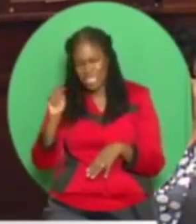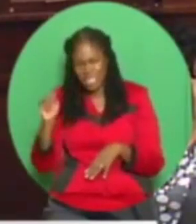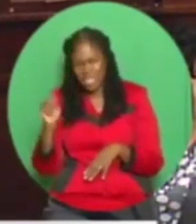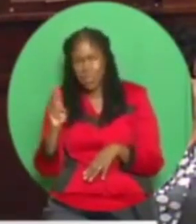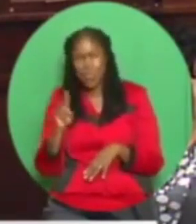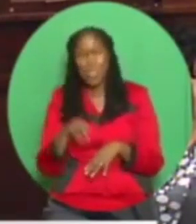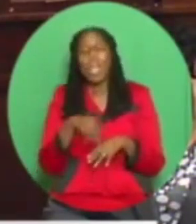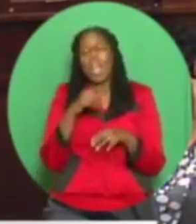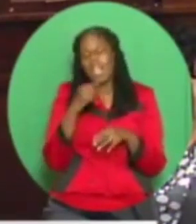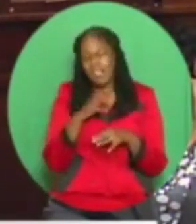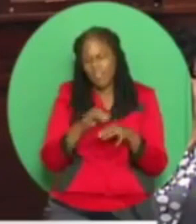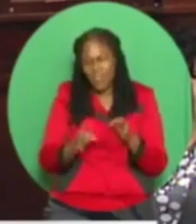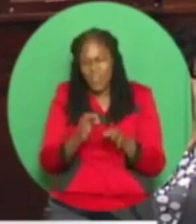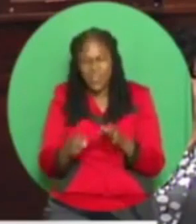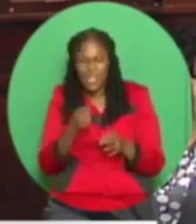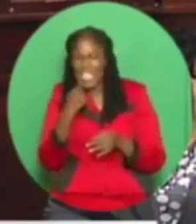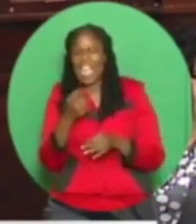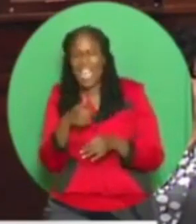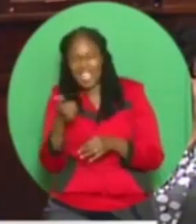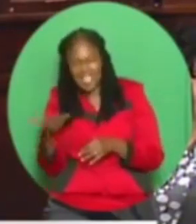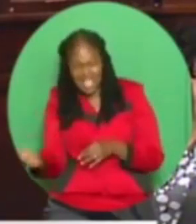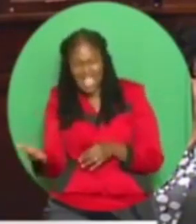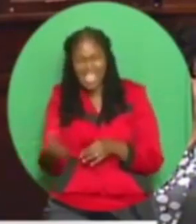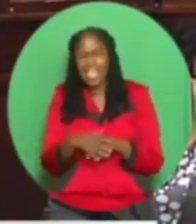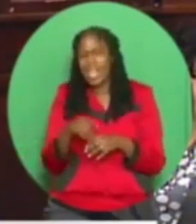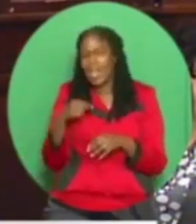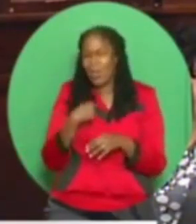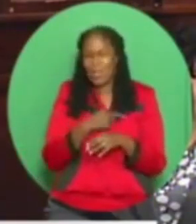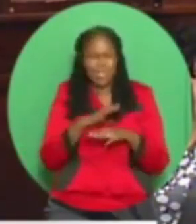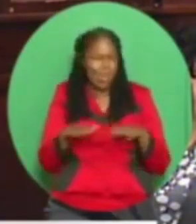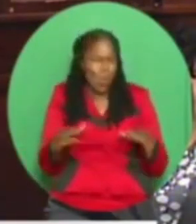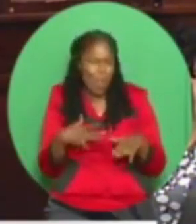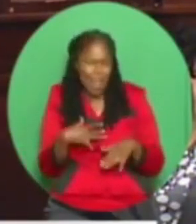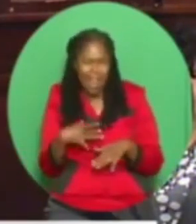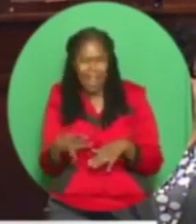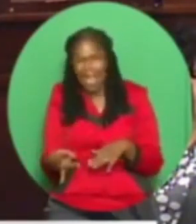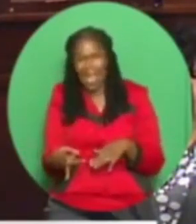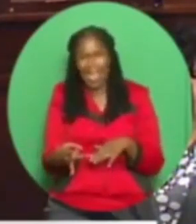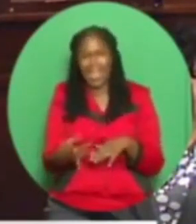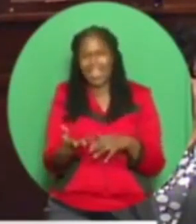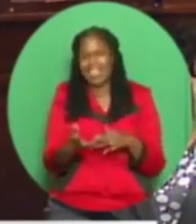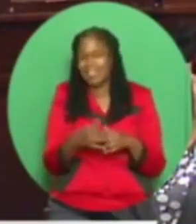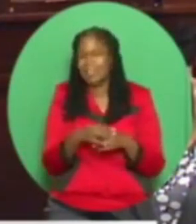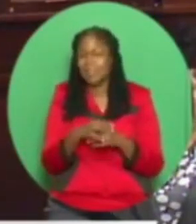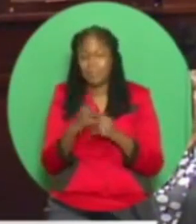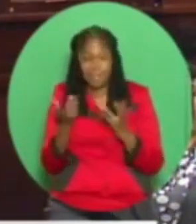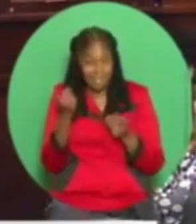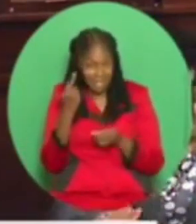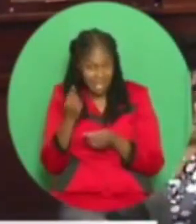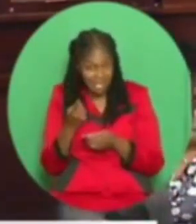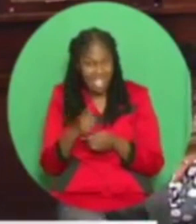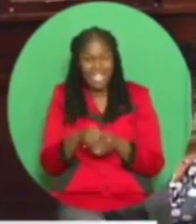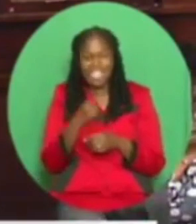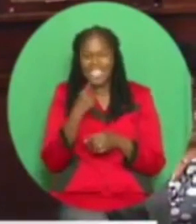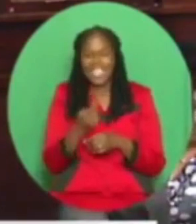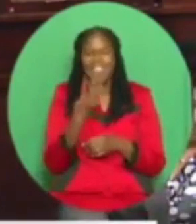And I have a feeling this government actually named that company Patriotic, you know, because for four years they're accusing us of being unpatriotic.